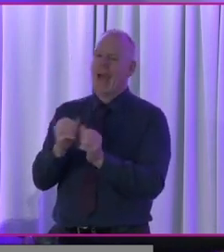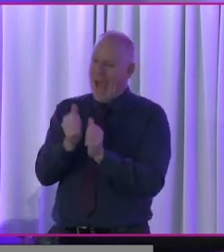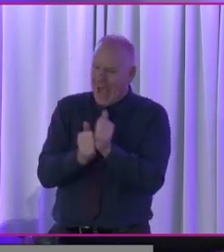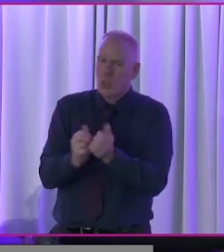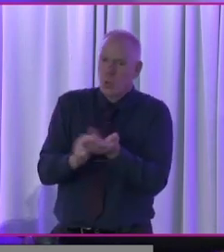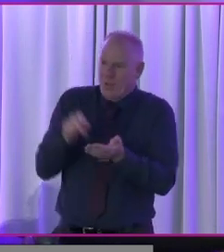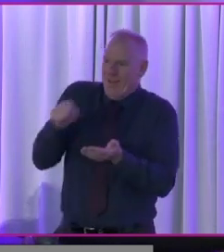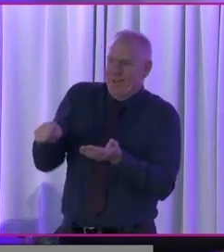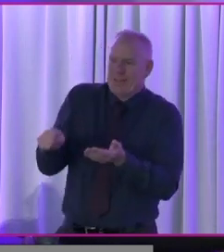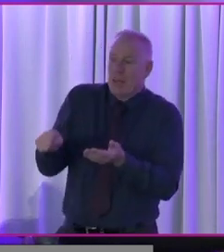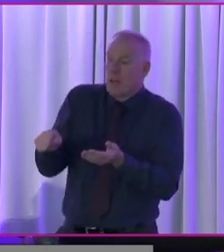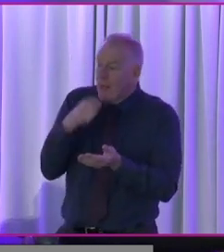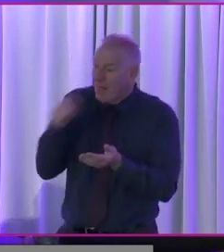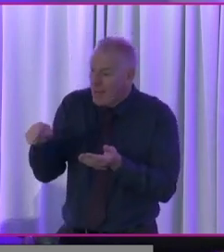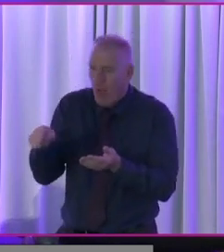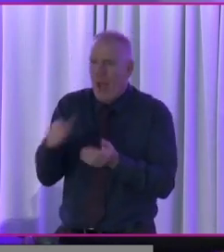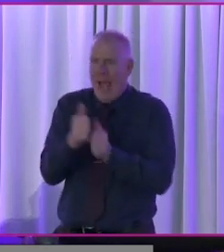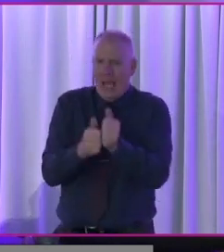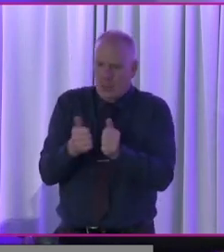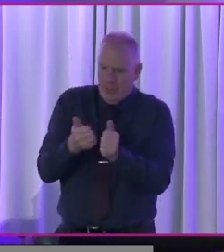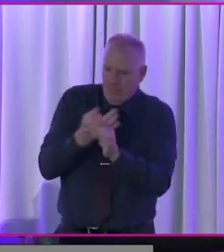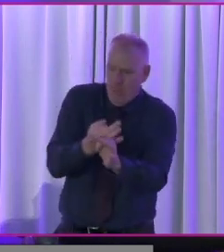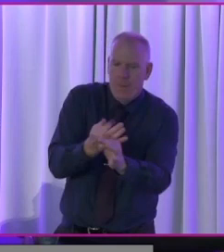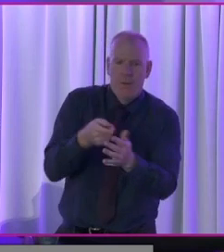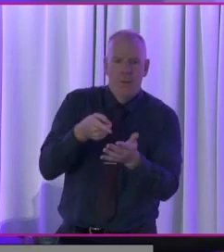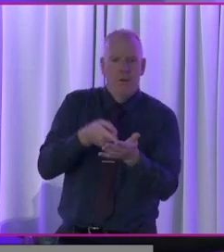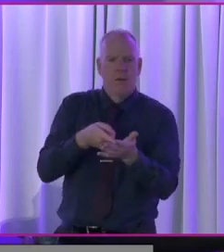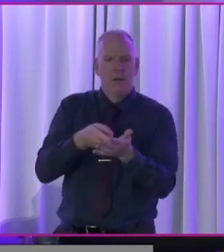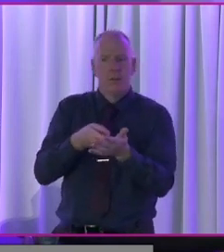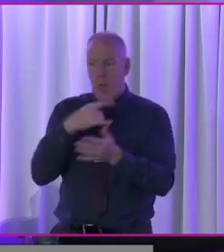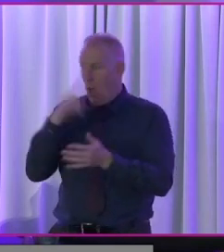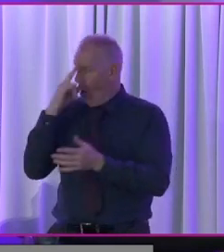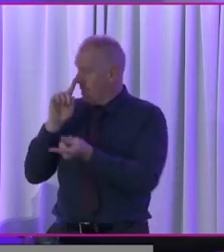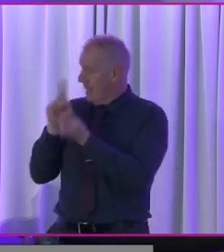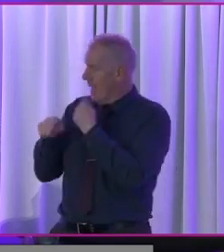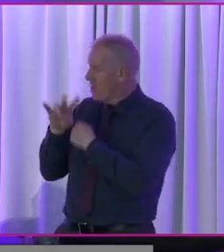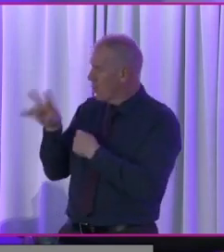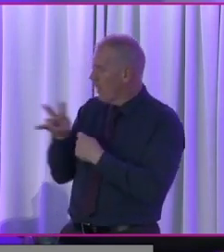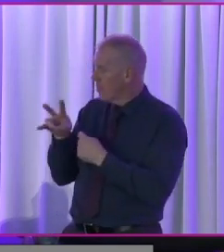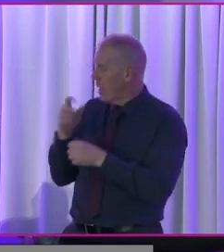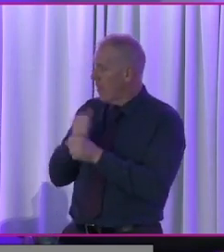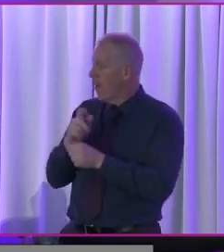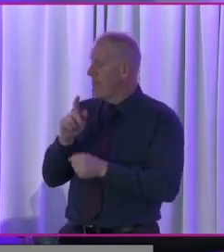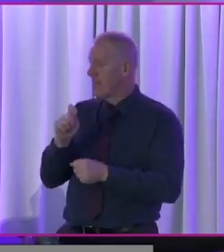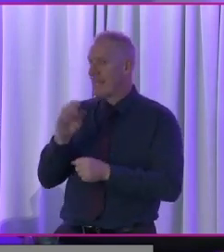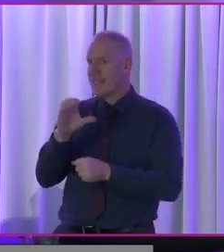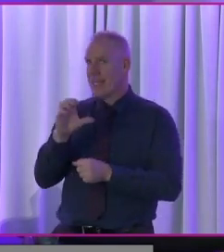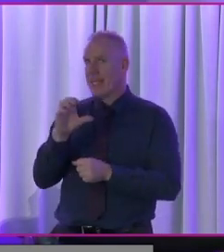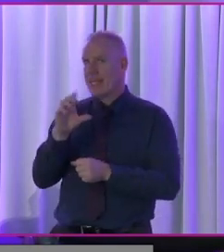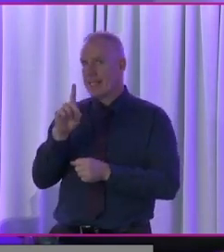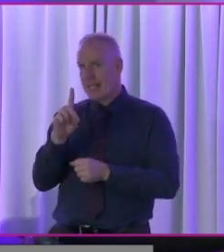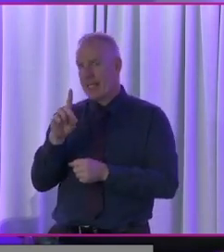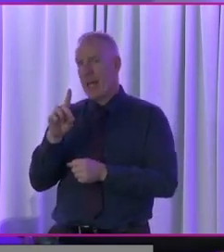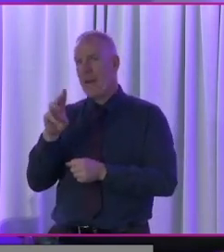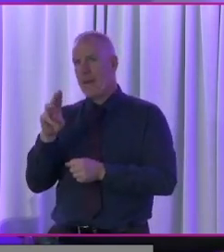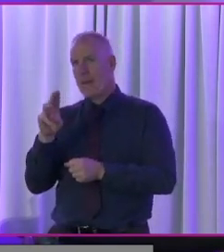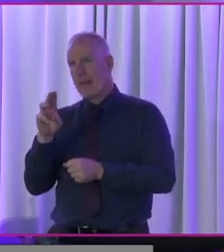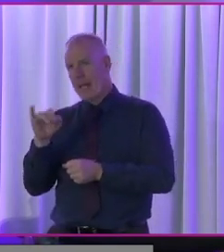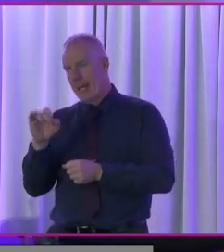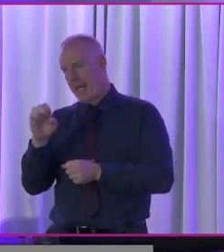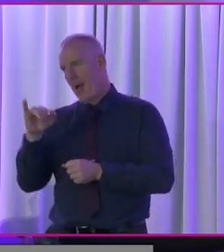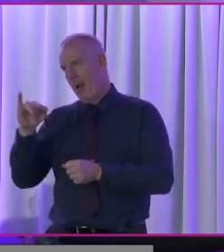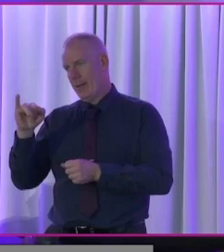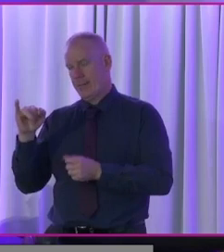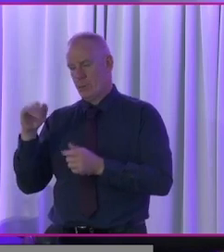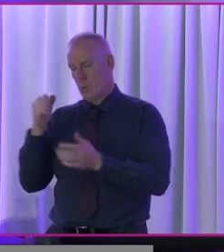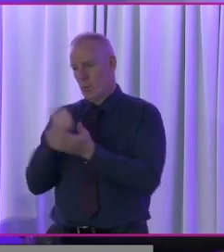Uh, so there's, there's a couple of phases to that. So I, I hope that answered the, the question of the TCP ID students and I won't be making a